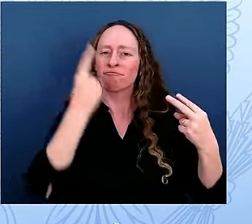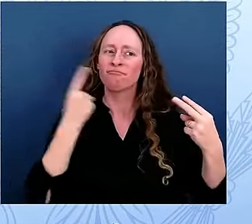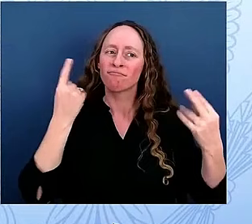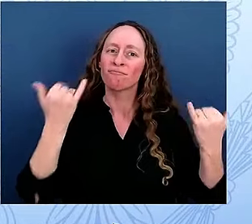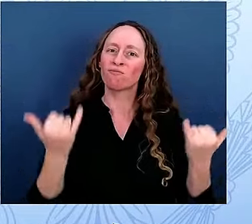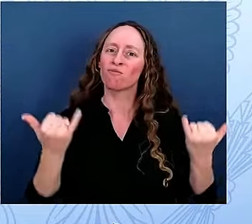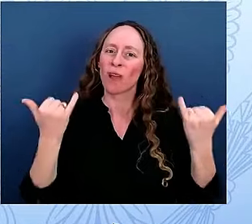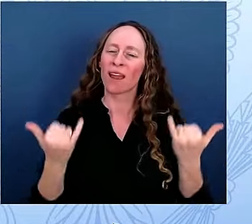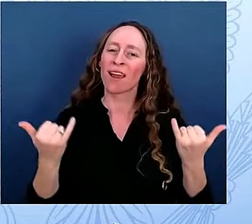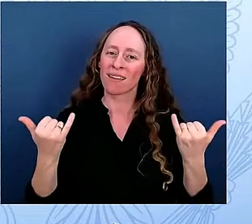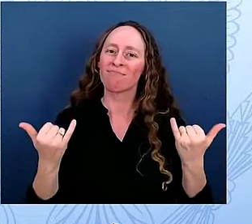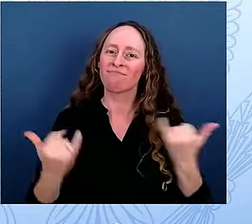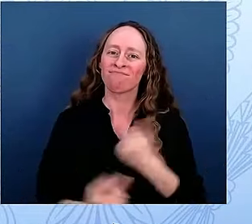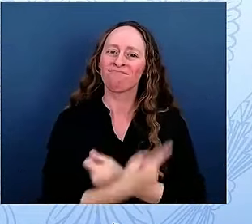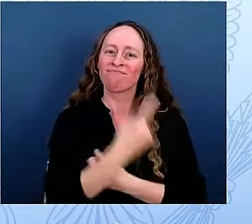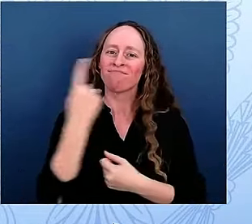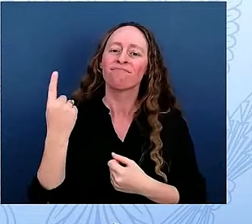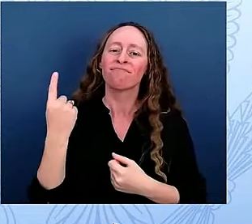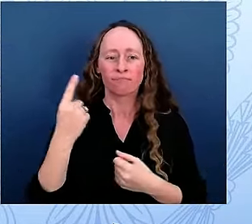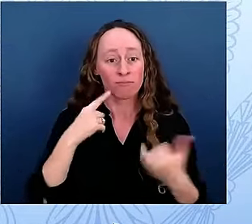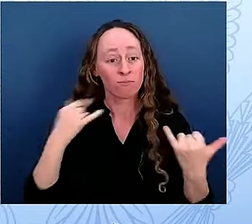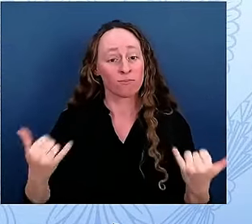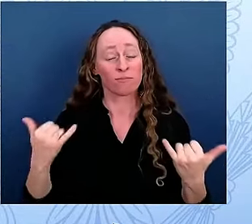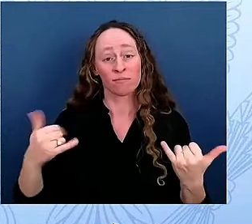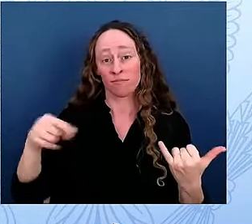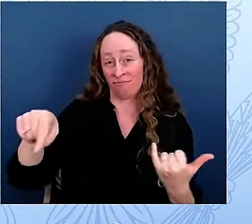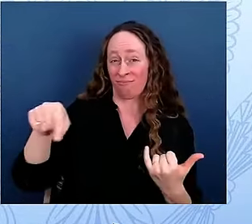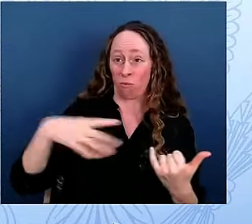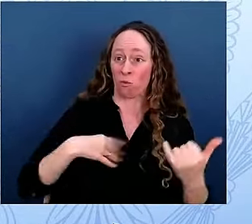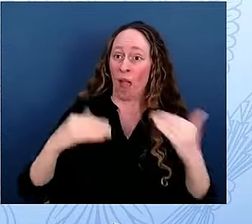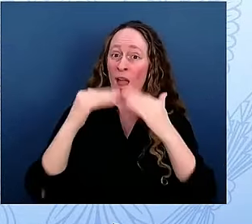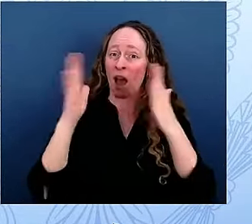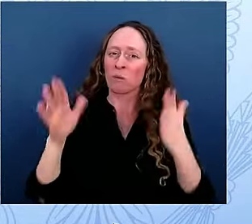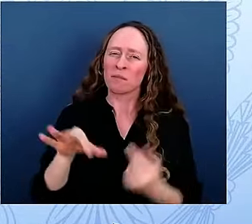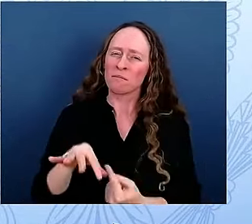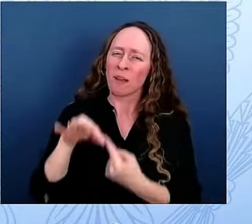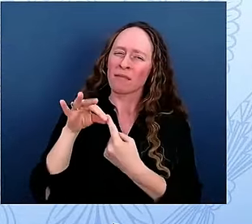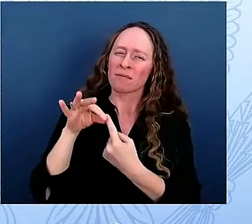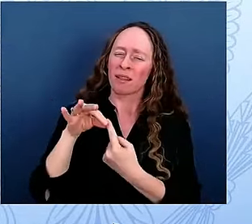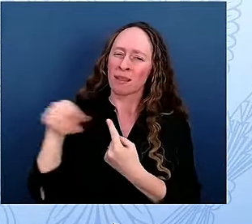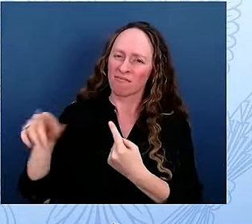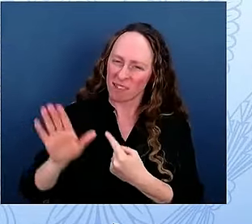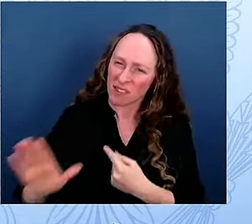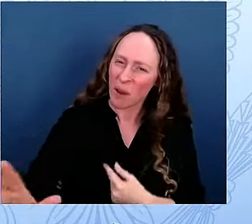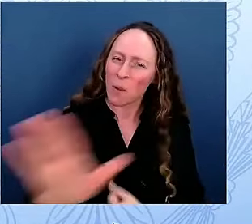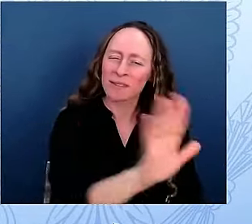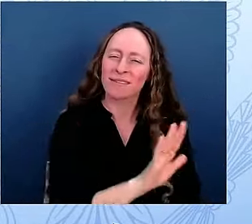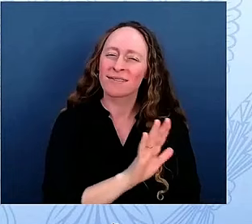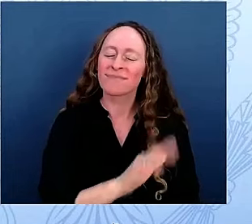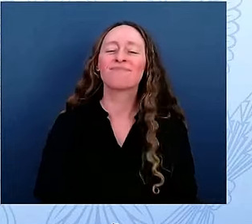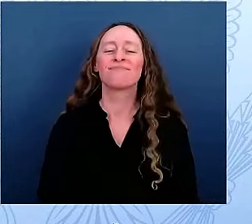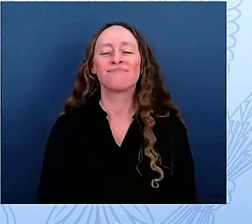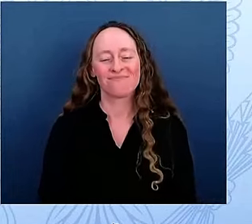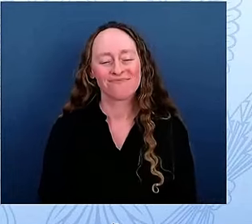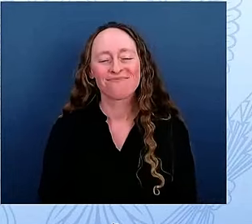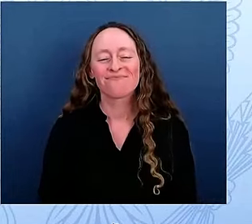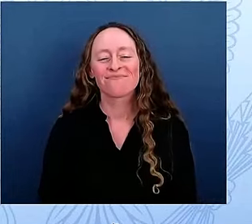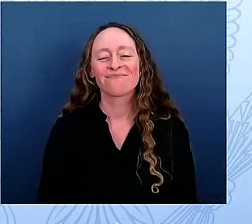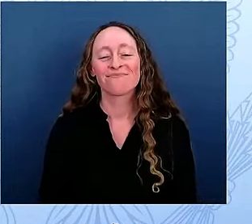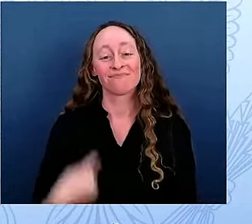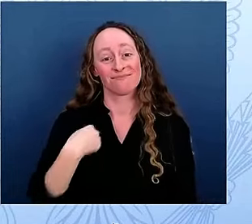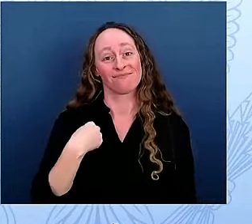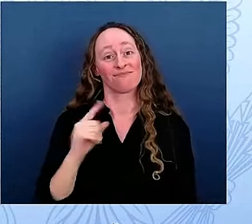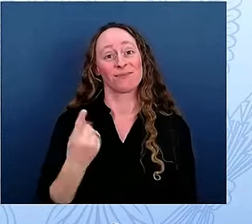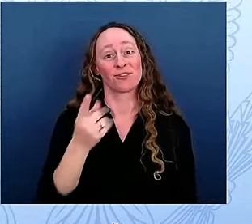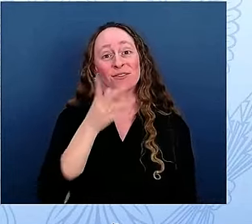the American people. And as your First Lady, it's been a privilege to share it with all of you and keep